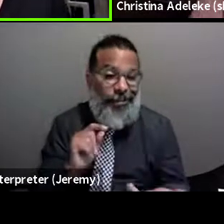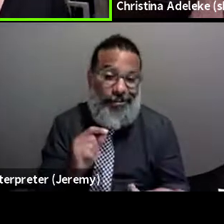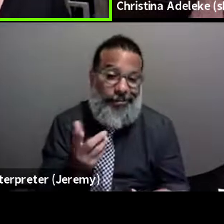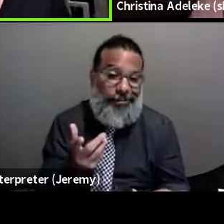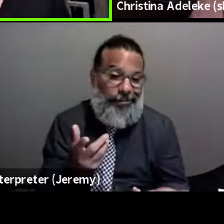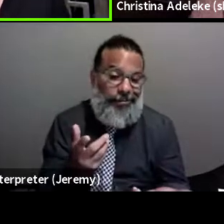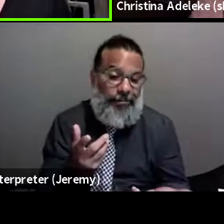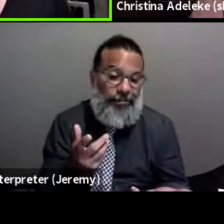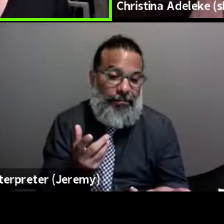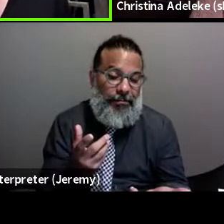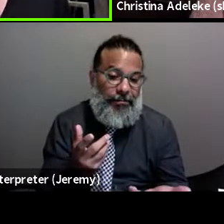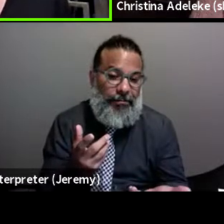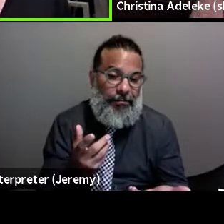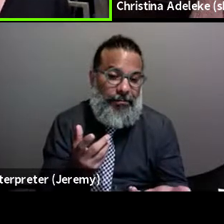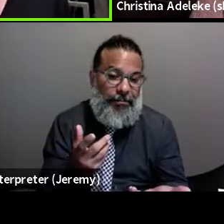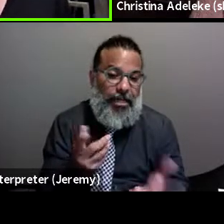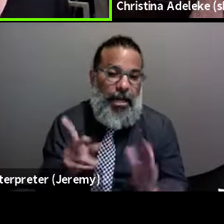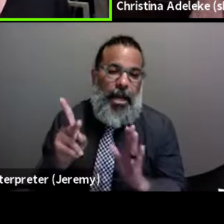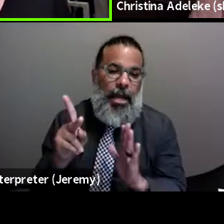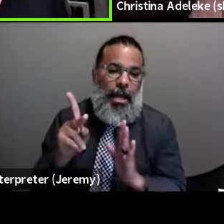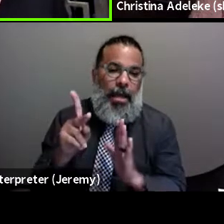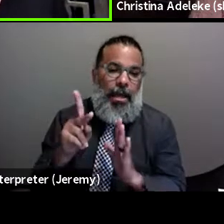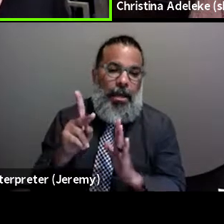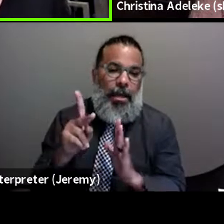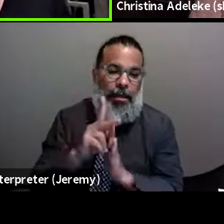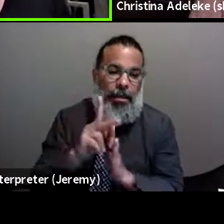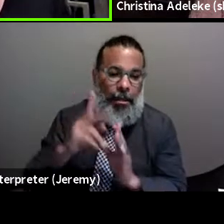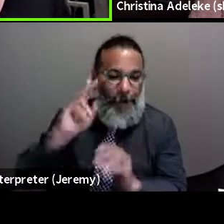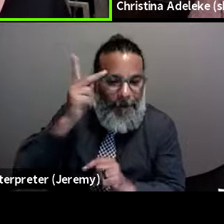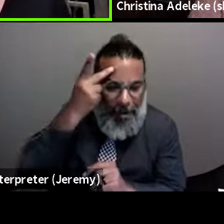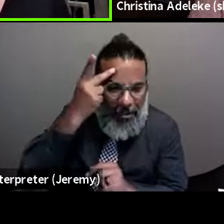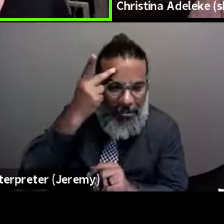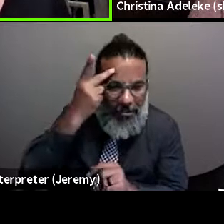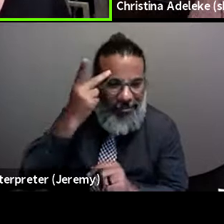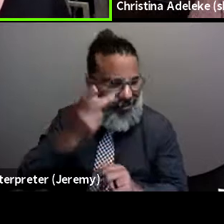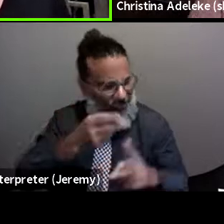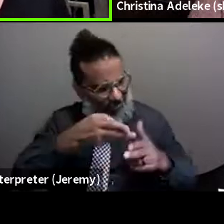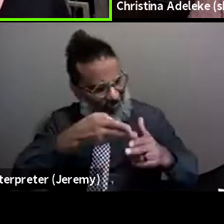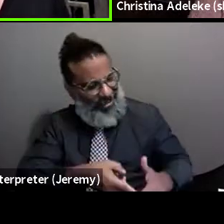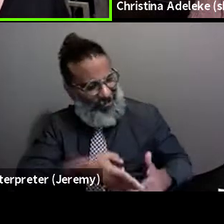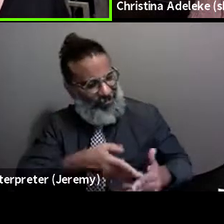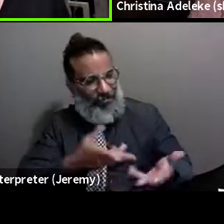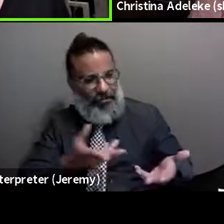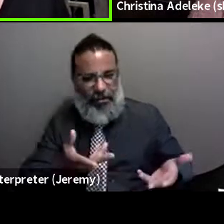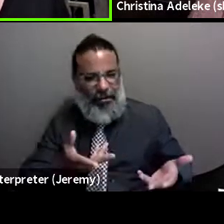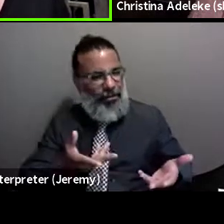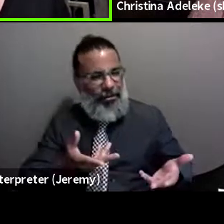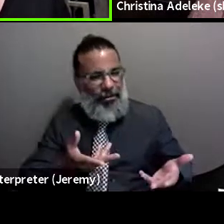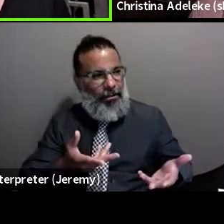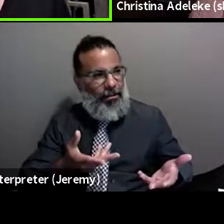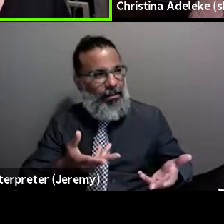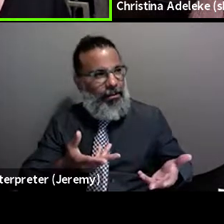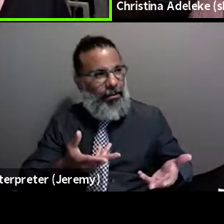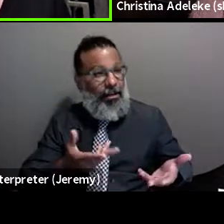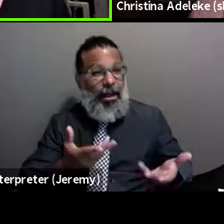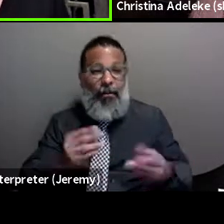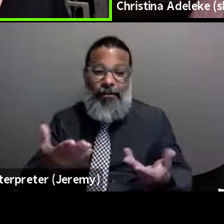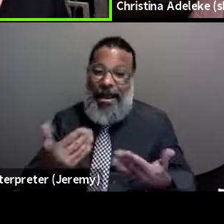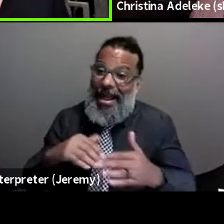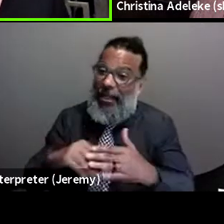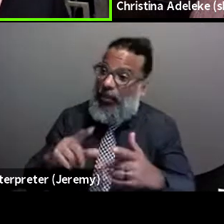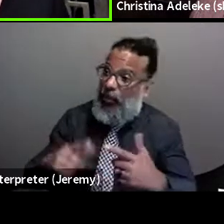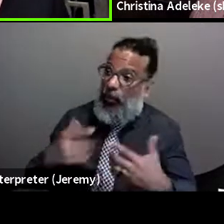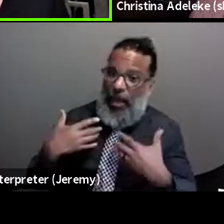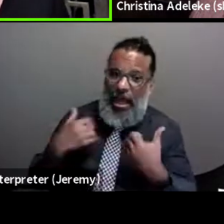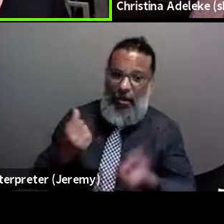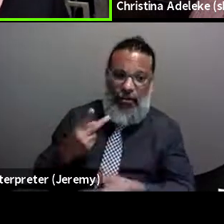again, it's the politics of a name or what you would call a program that would provide access to health care. So